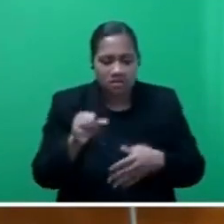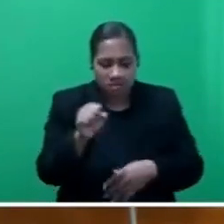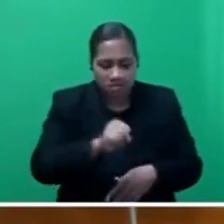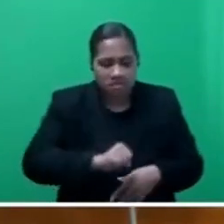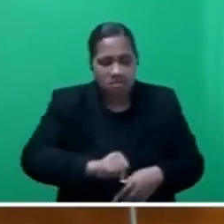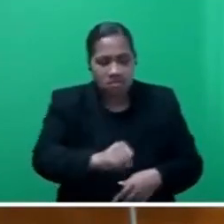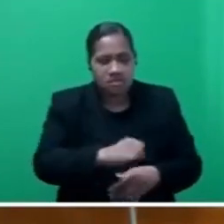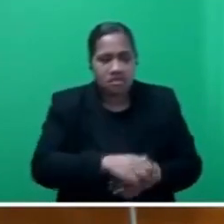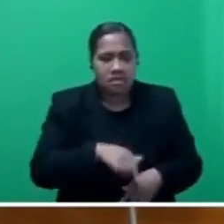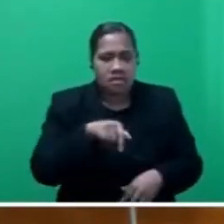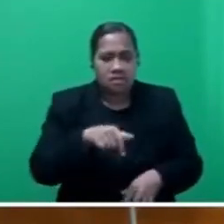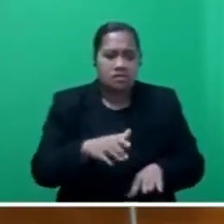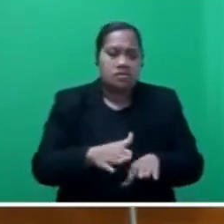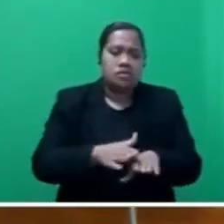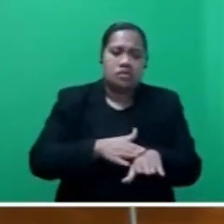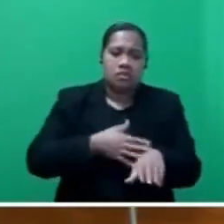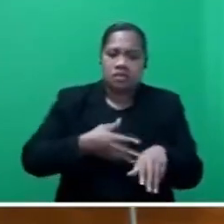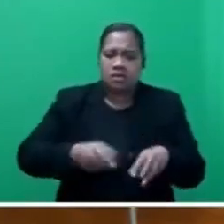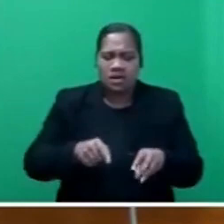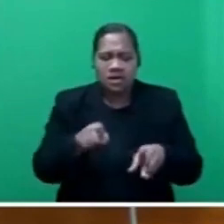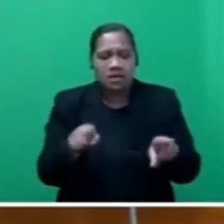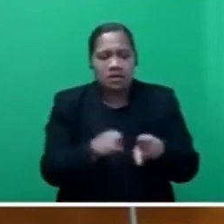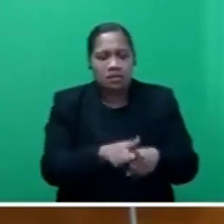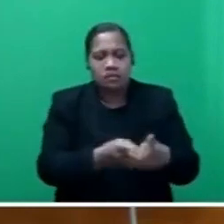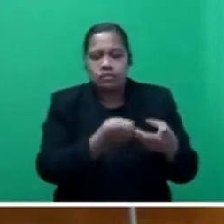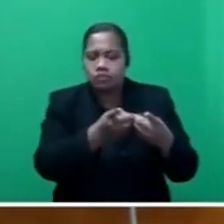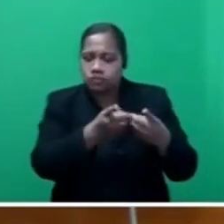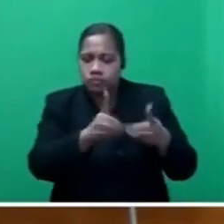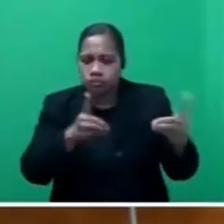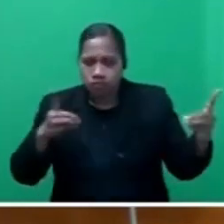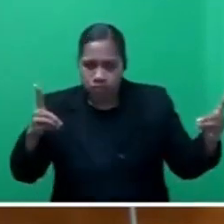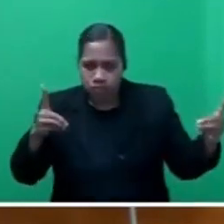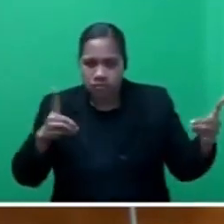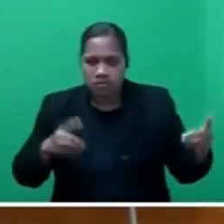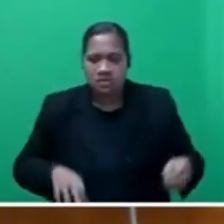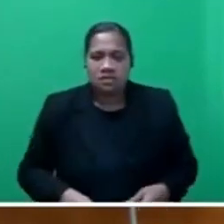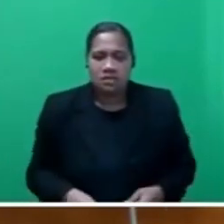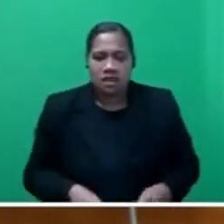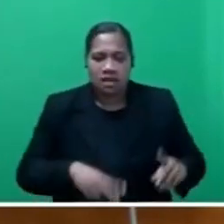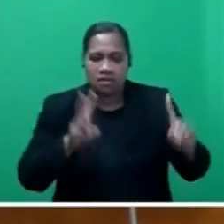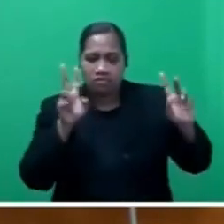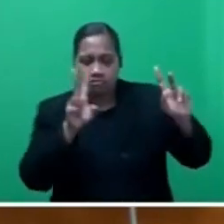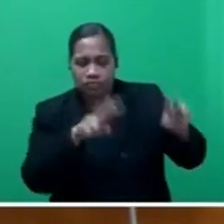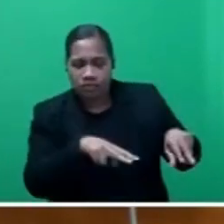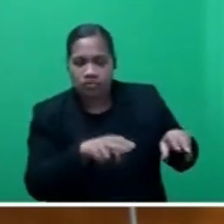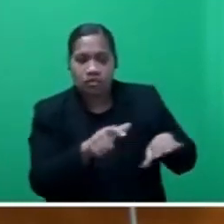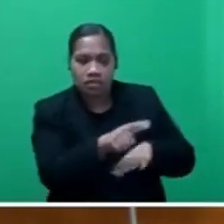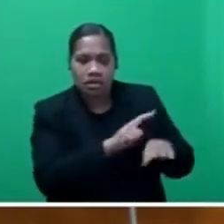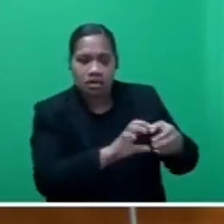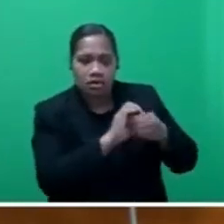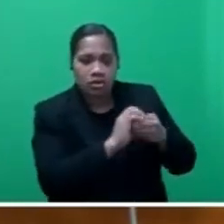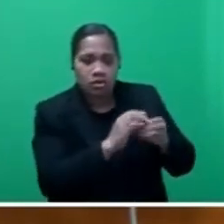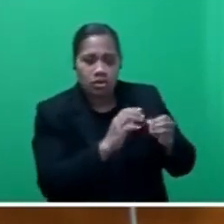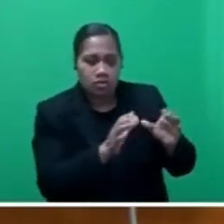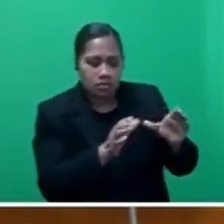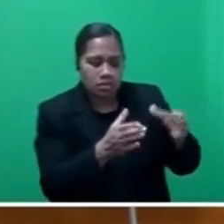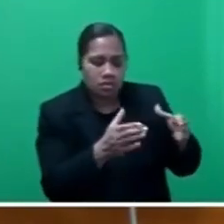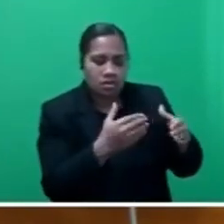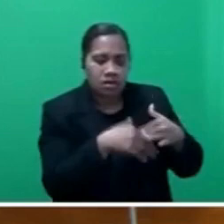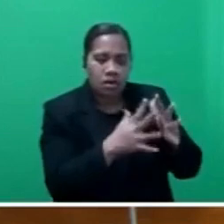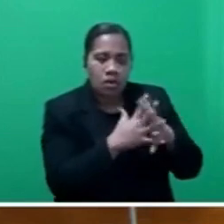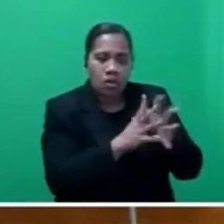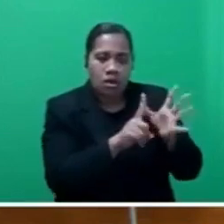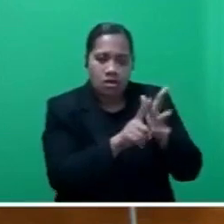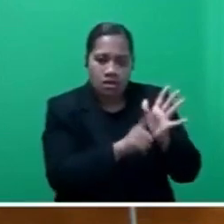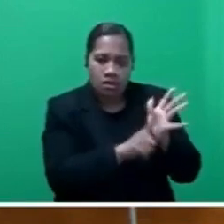this is a long-standing act of discrimination and deprivation to the land-owning units of Wailoa and I ask the Honorable